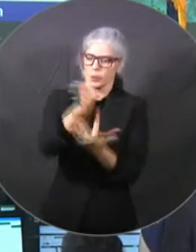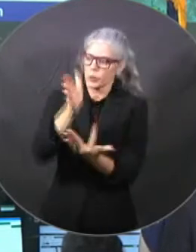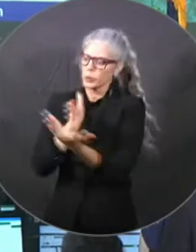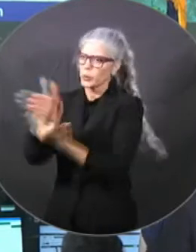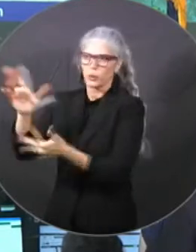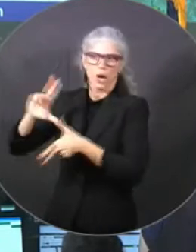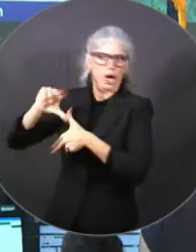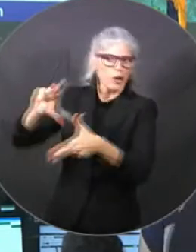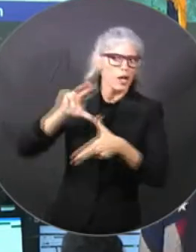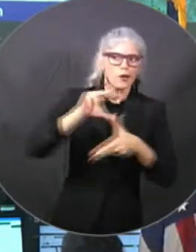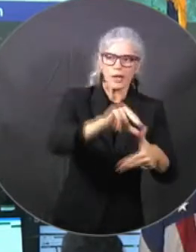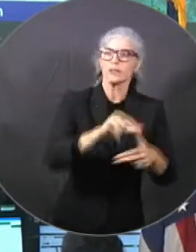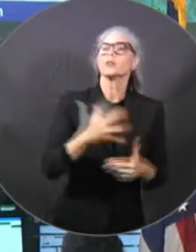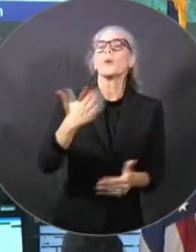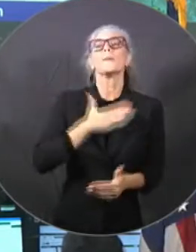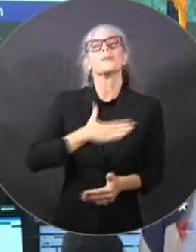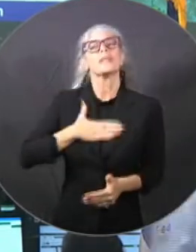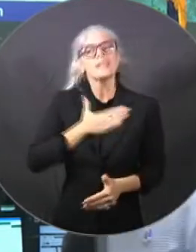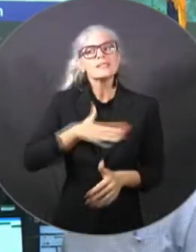safe. Thank you.